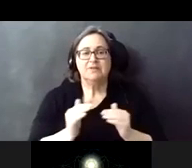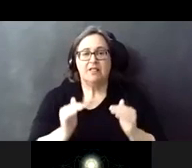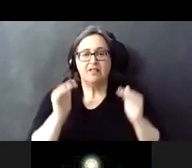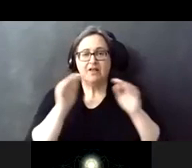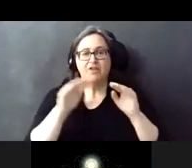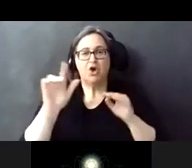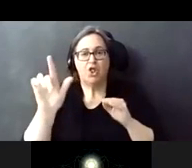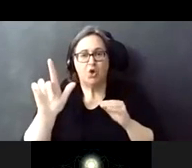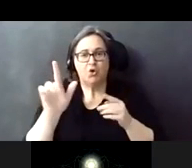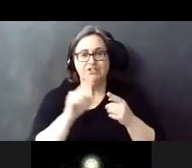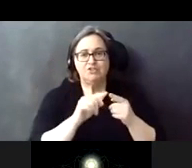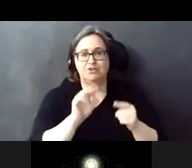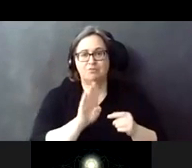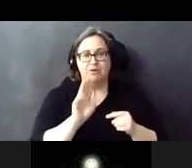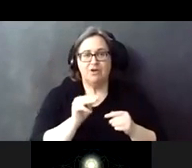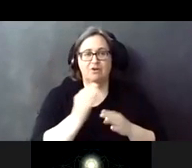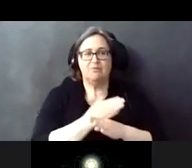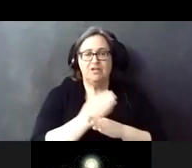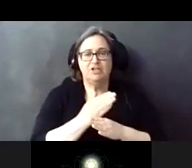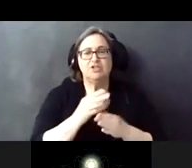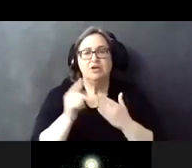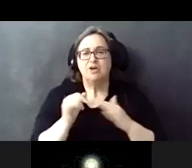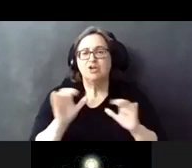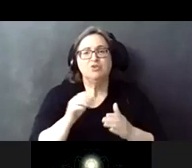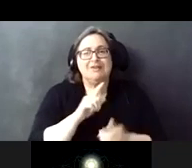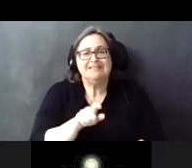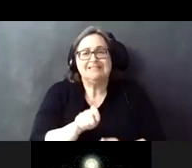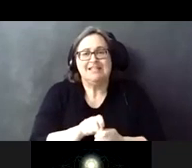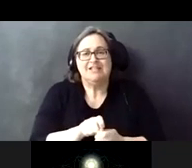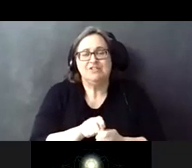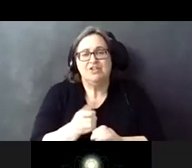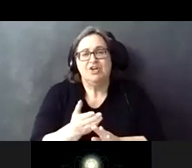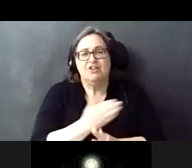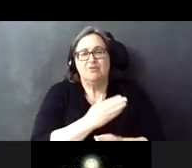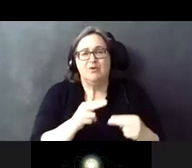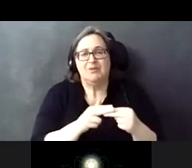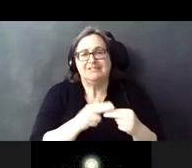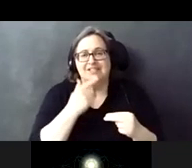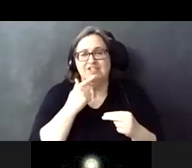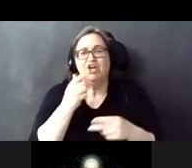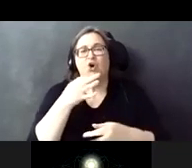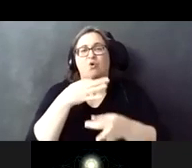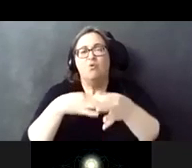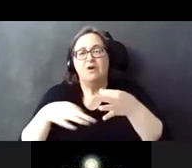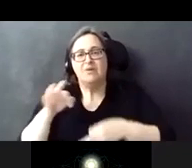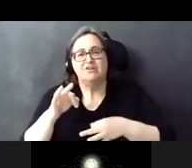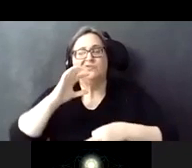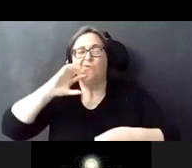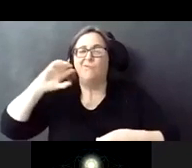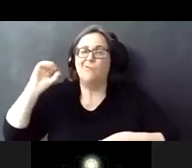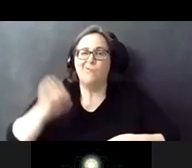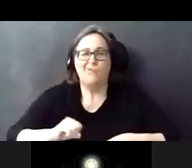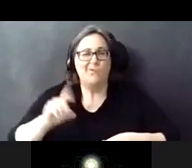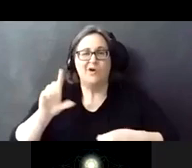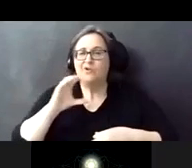the Lawrence to Bryn Mawr modernization project is doing exactly what the previous slide slide there. Right. Replacing century old stations